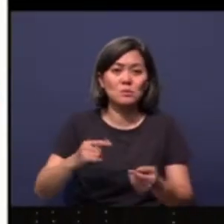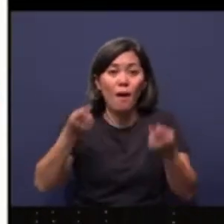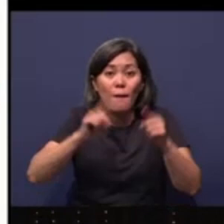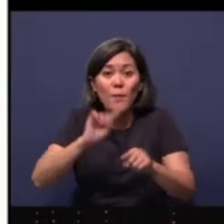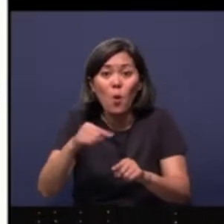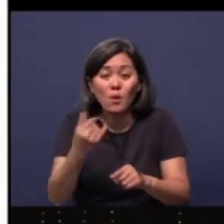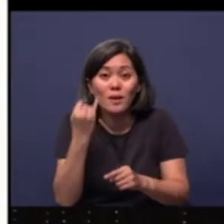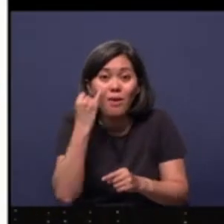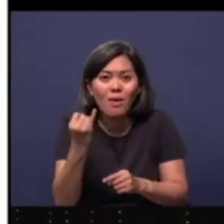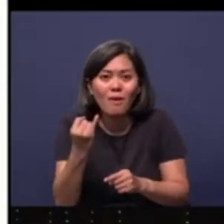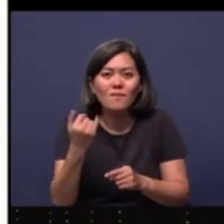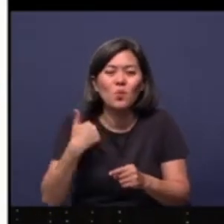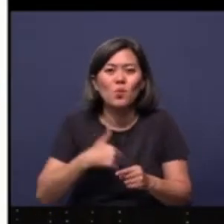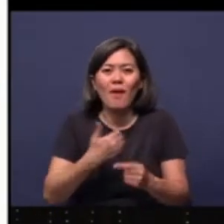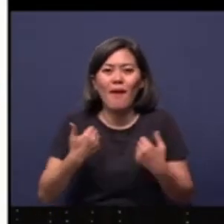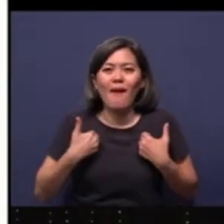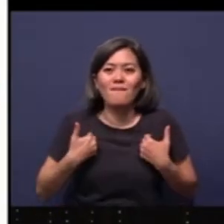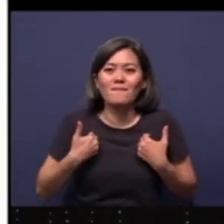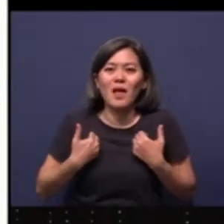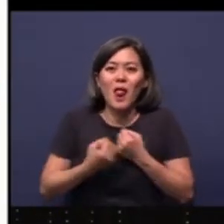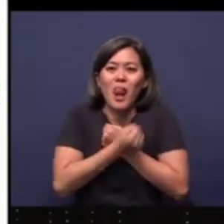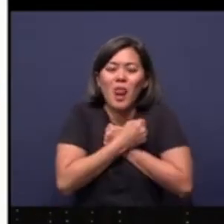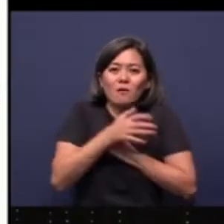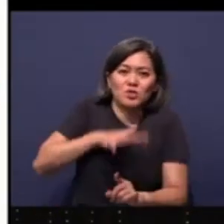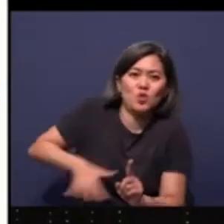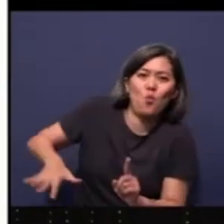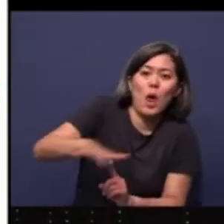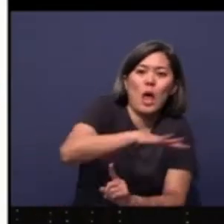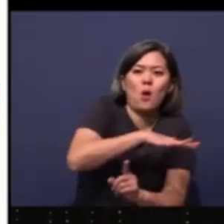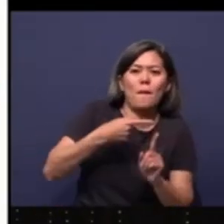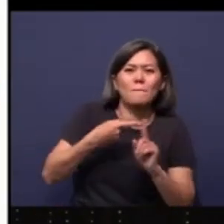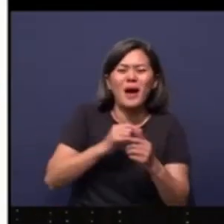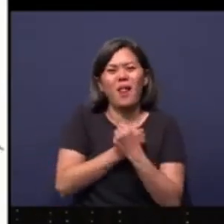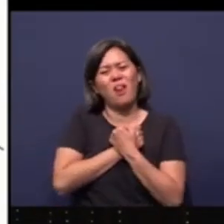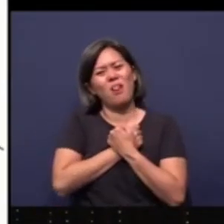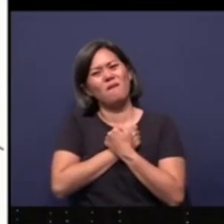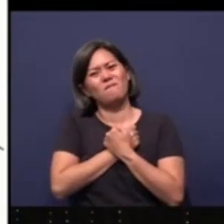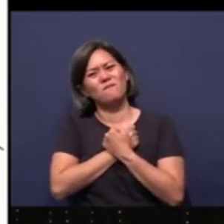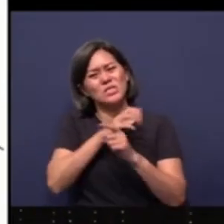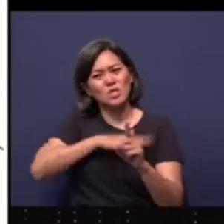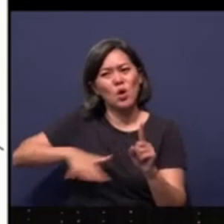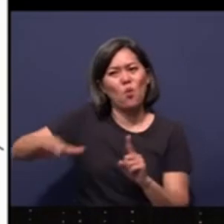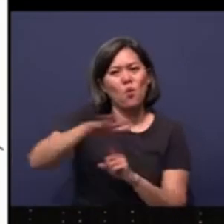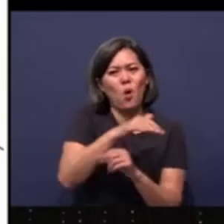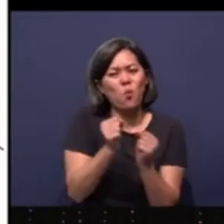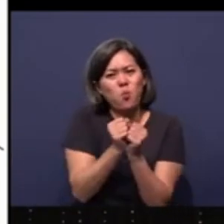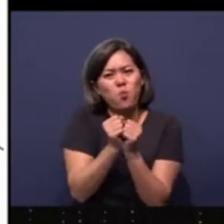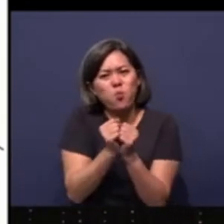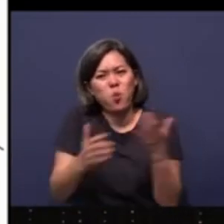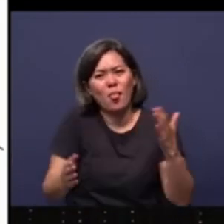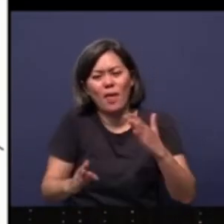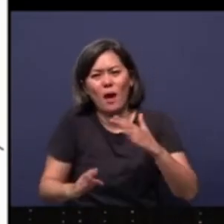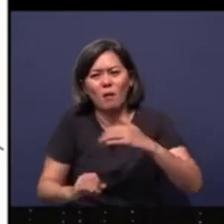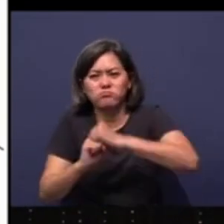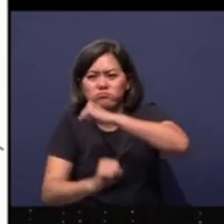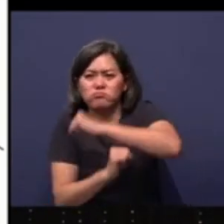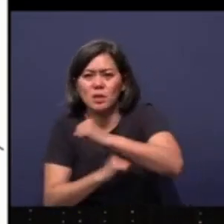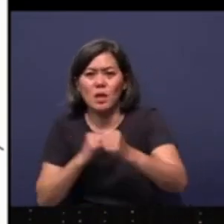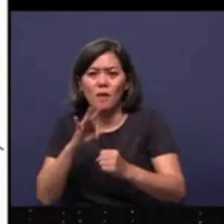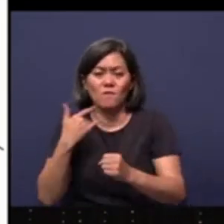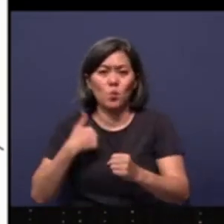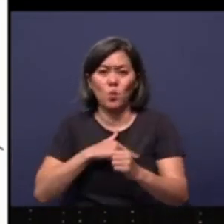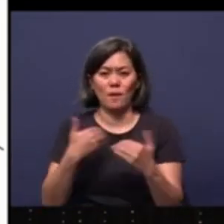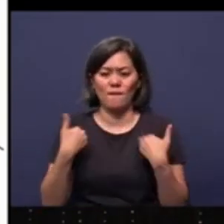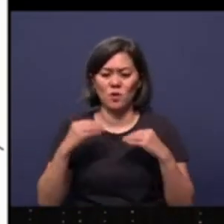if there is love surround. But love surround is quite baseless. It's just emotional if we don't have foundations. And that's where